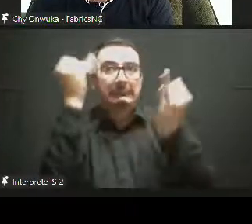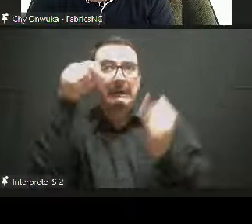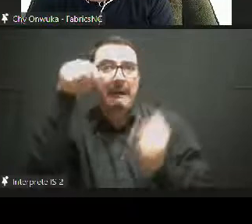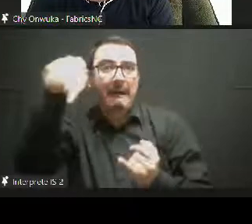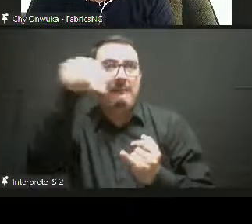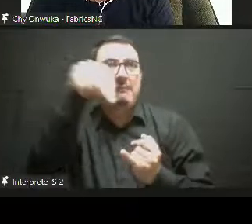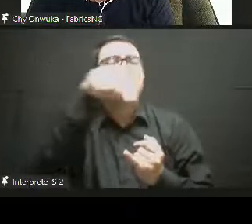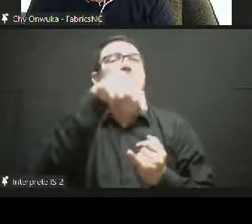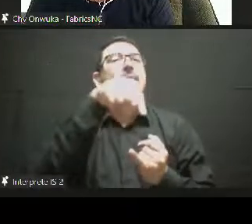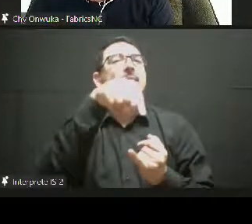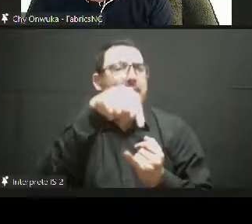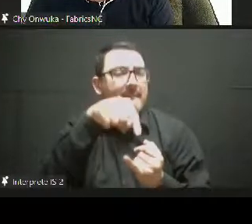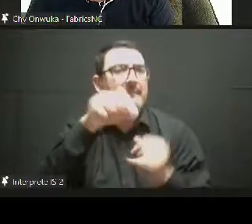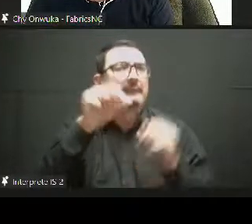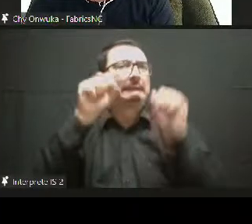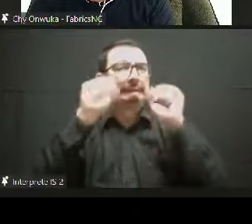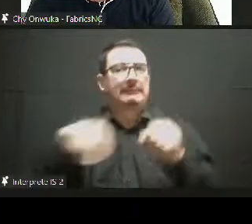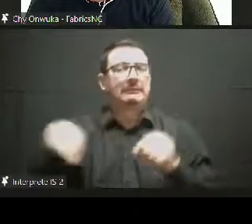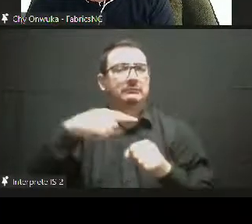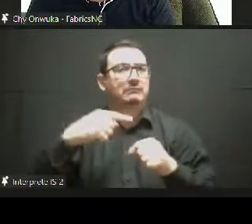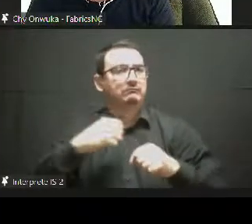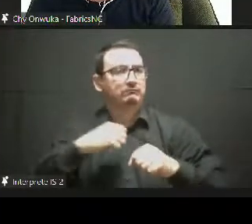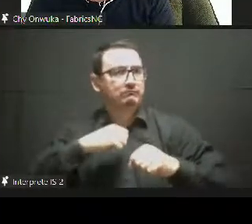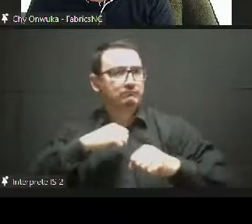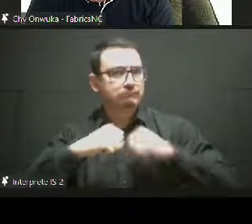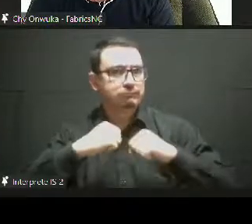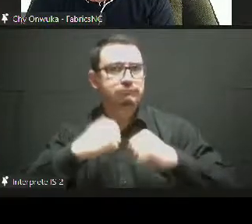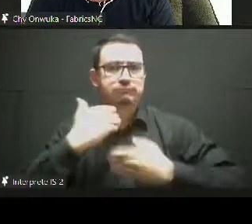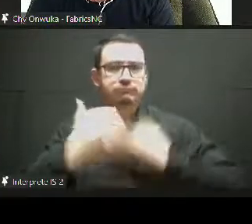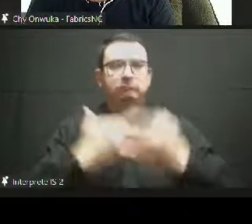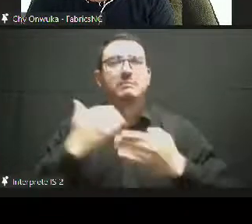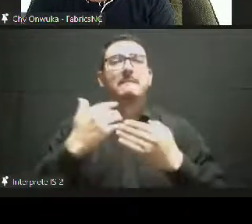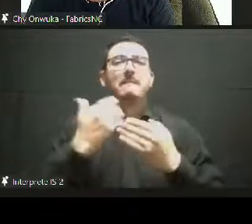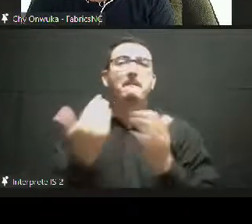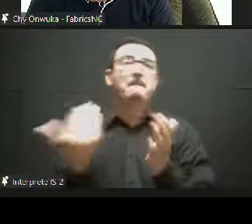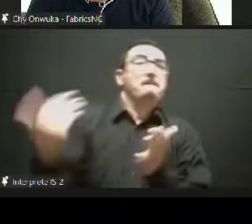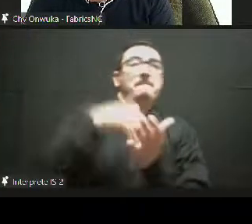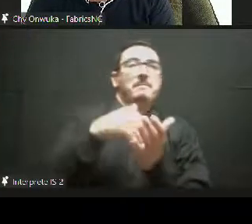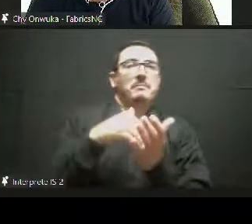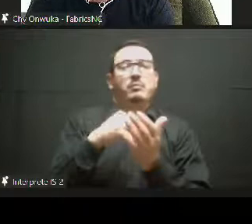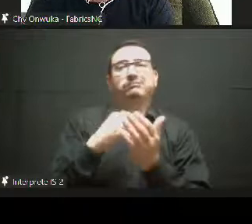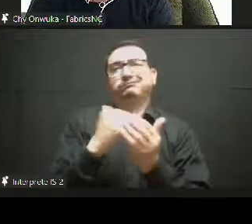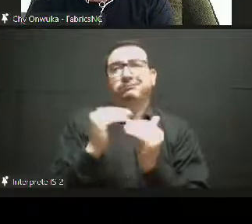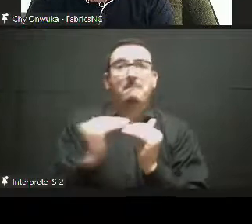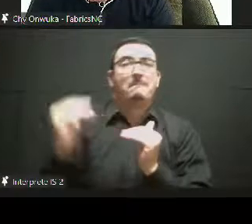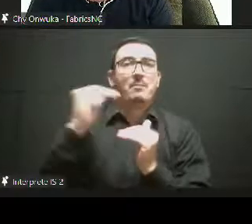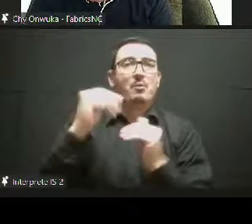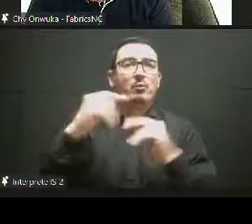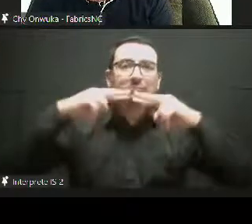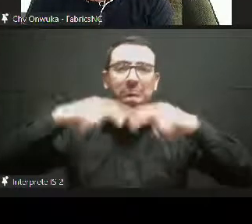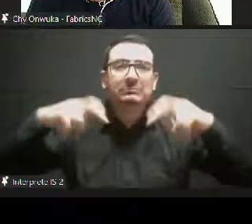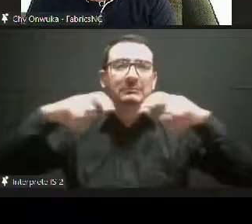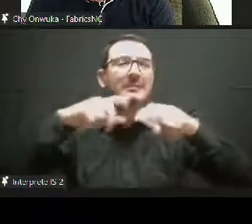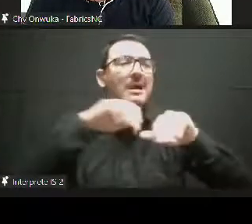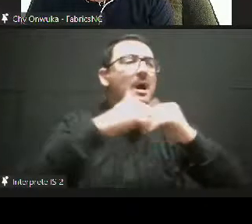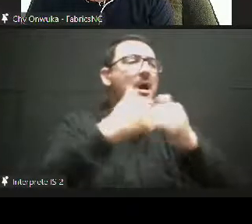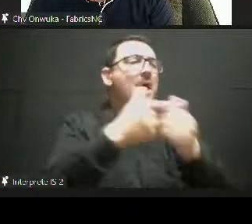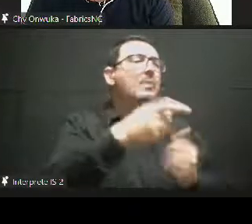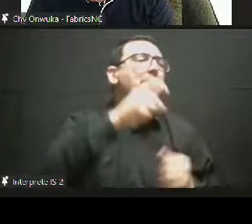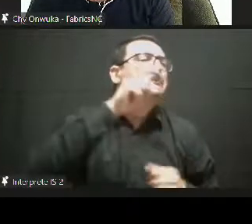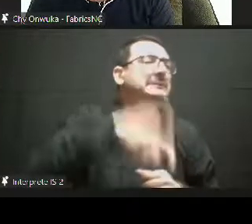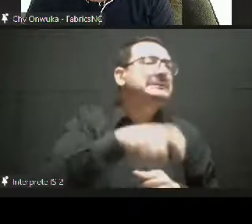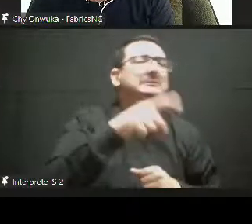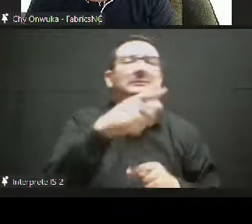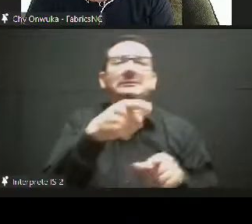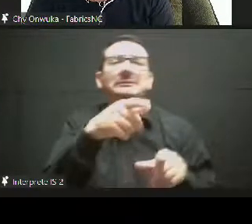the needs and on the capacity of the sector for using digital technologies, also green